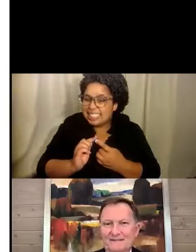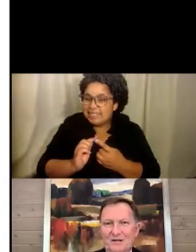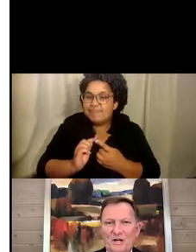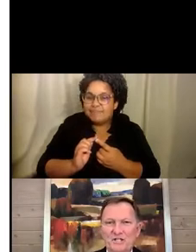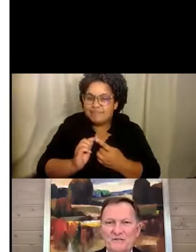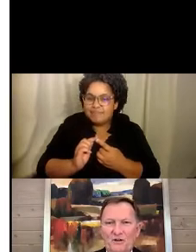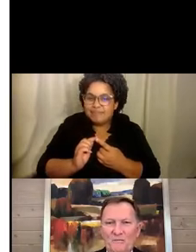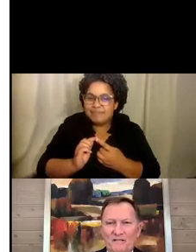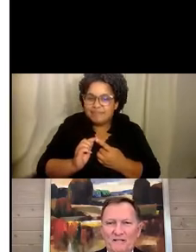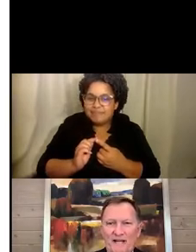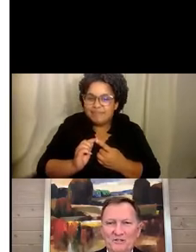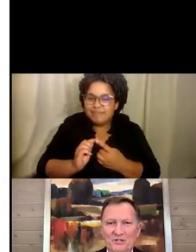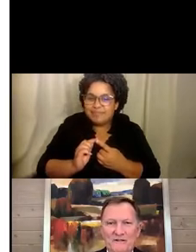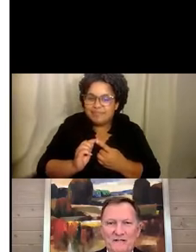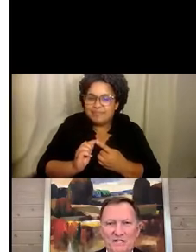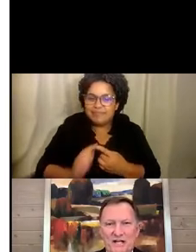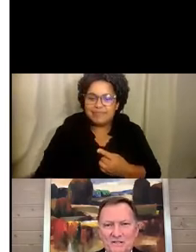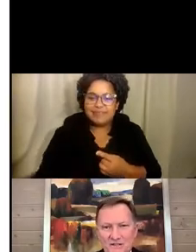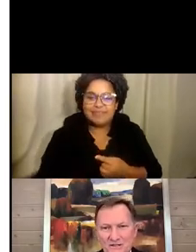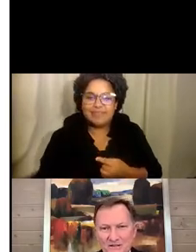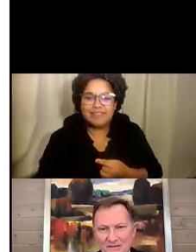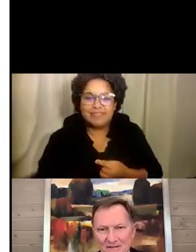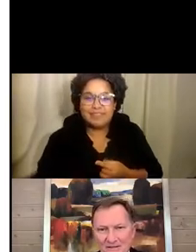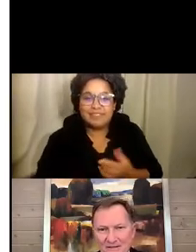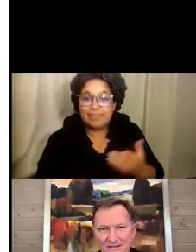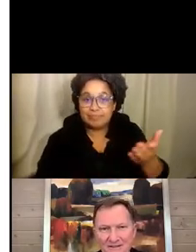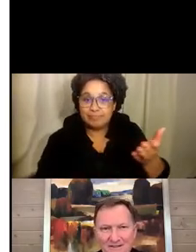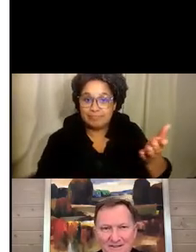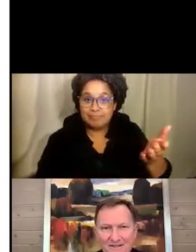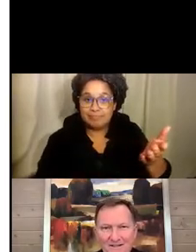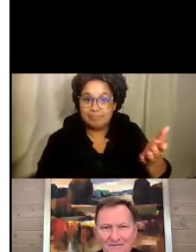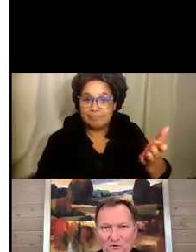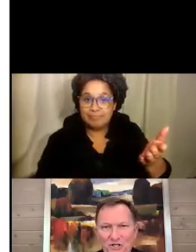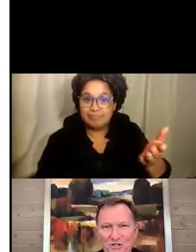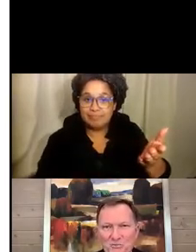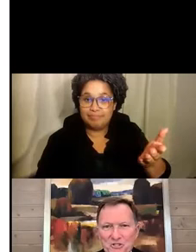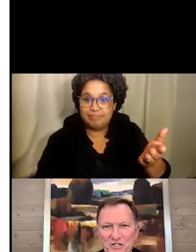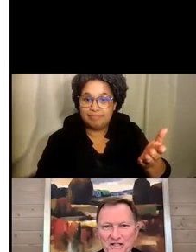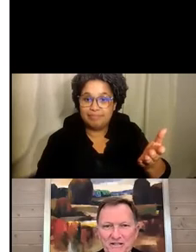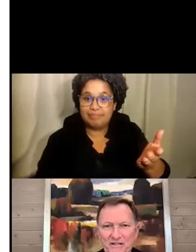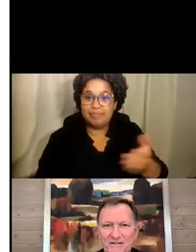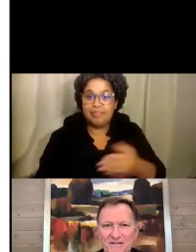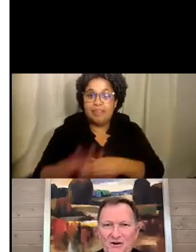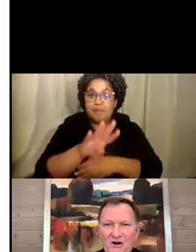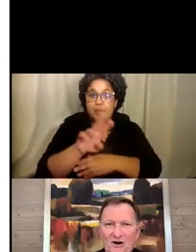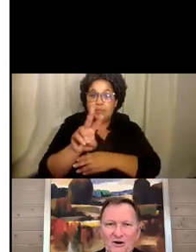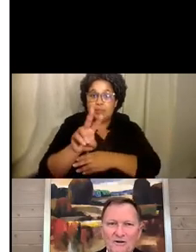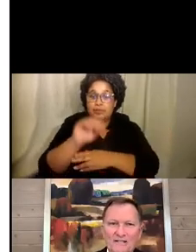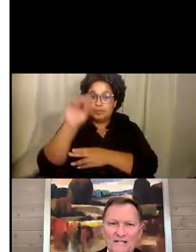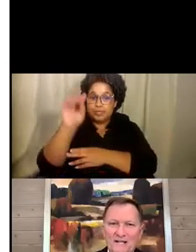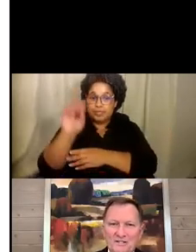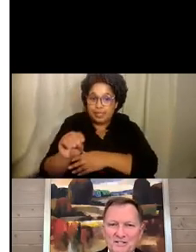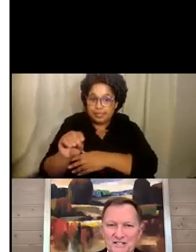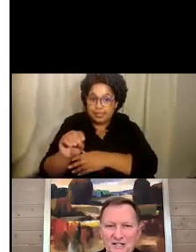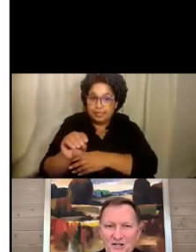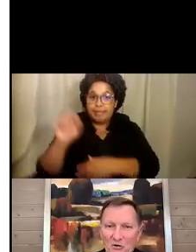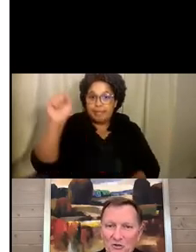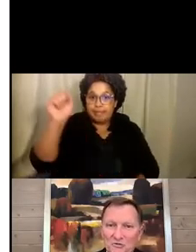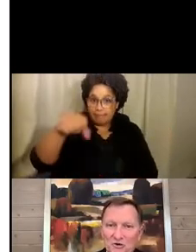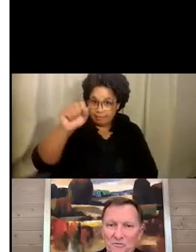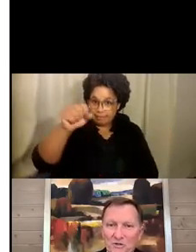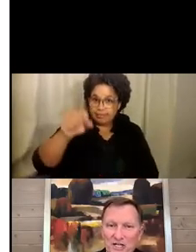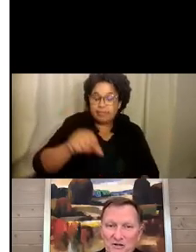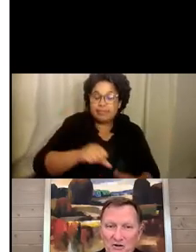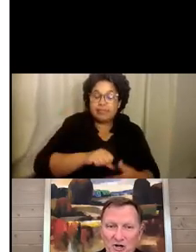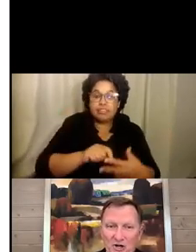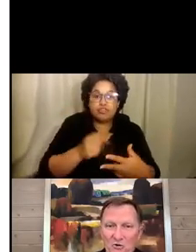Like Regis Philbin and the survey says, 42% are yes, only